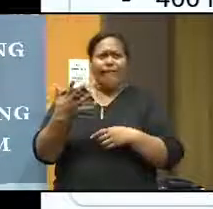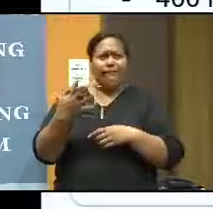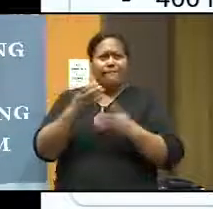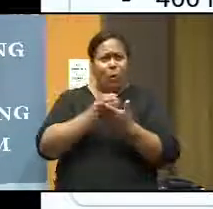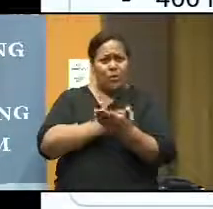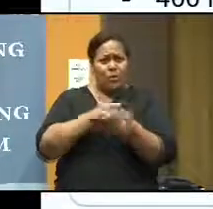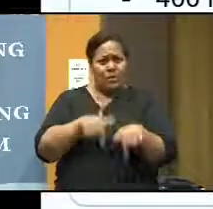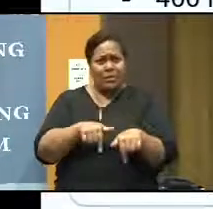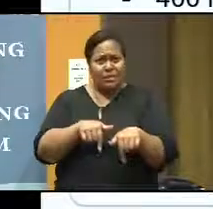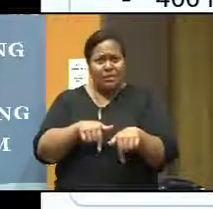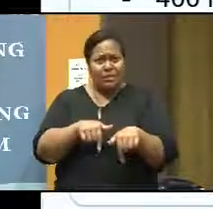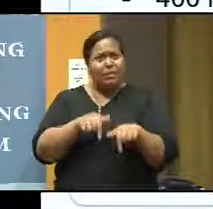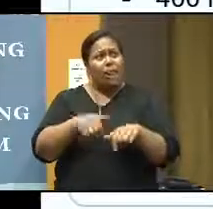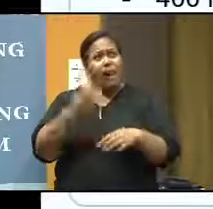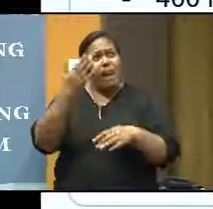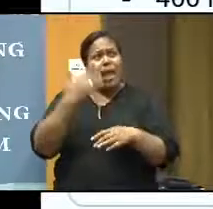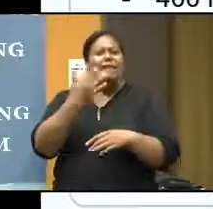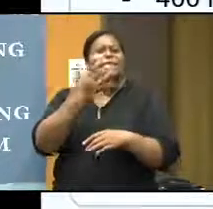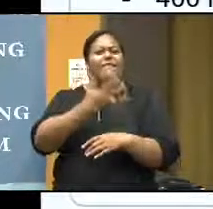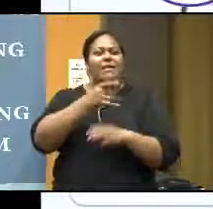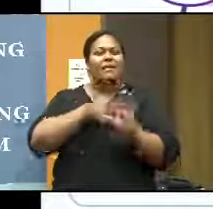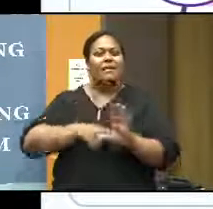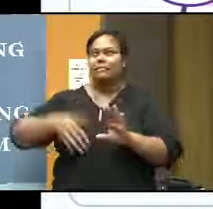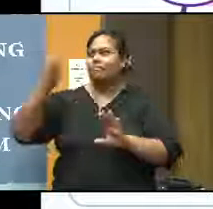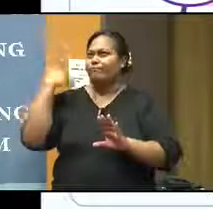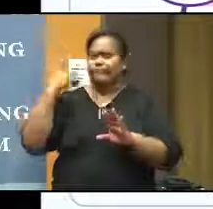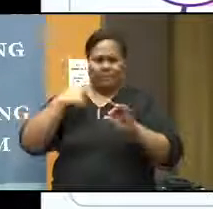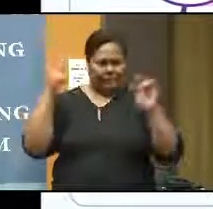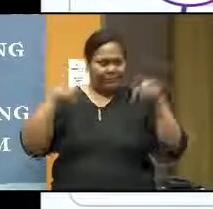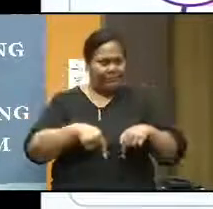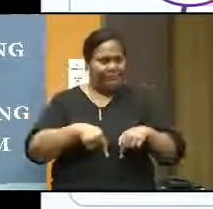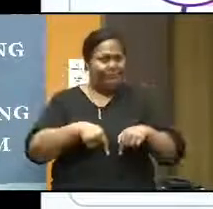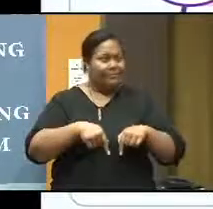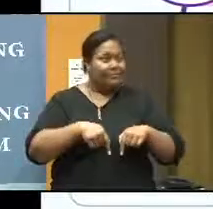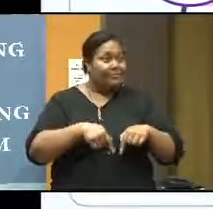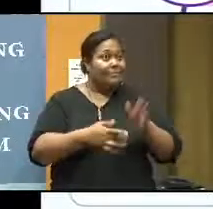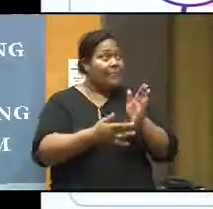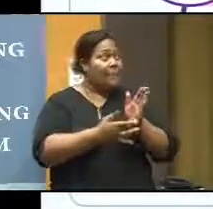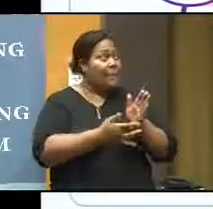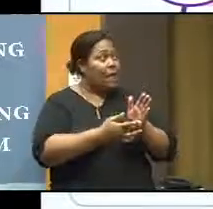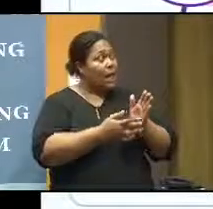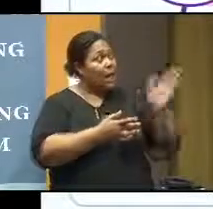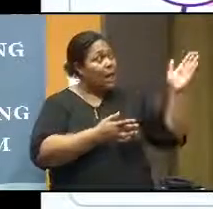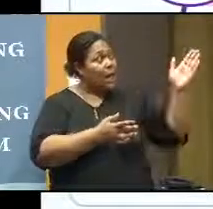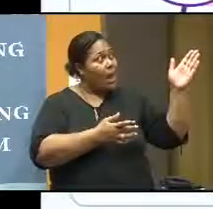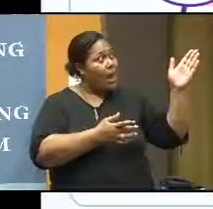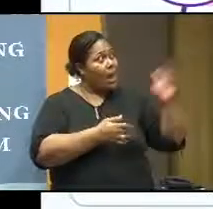level. I am here from the last 15 years. The technical terms, I think my colleagues have already